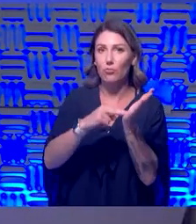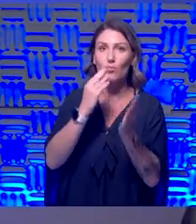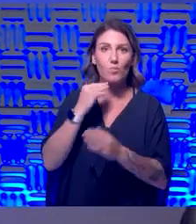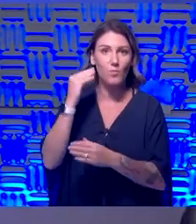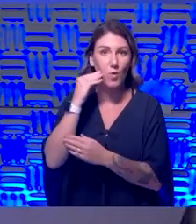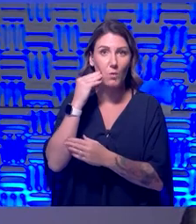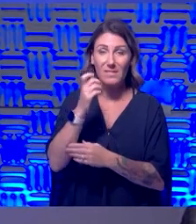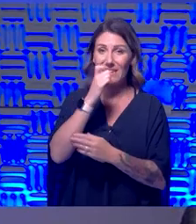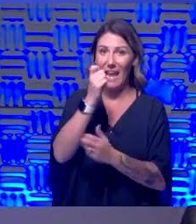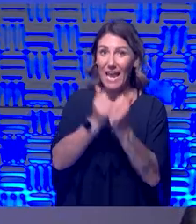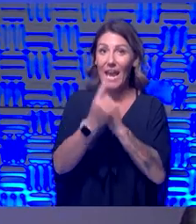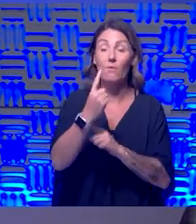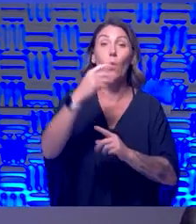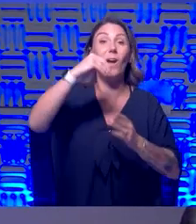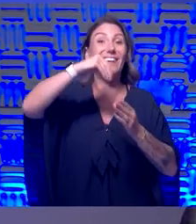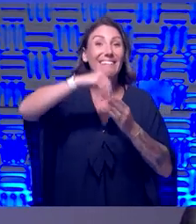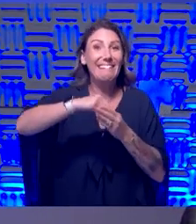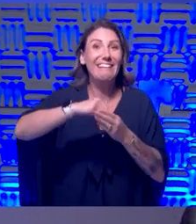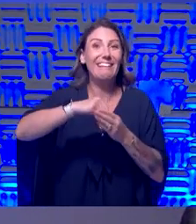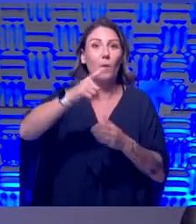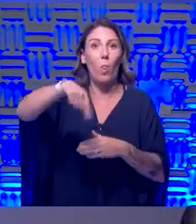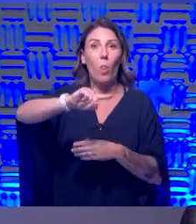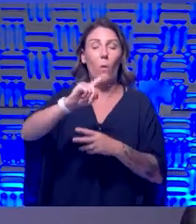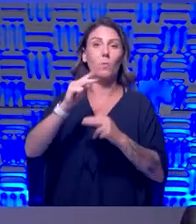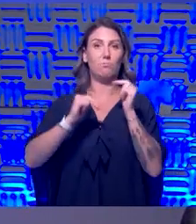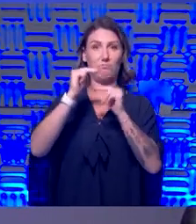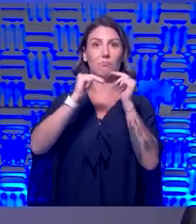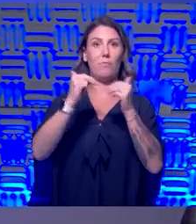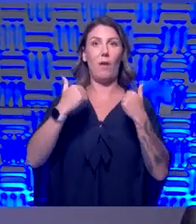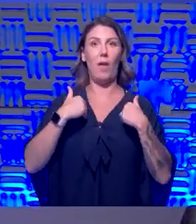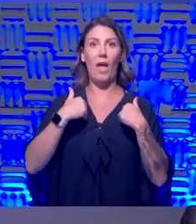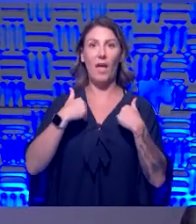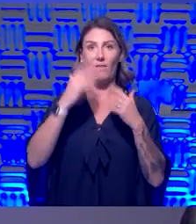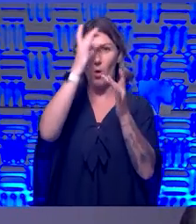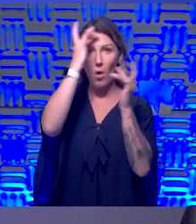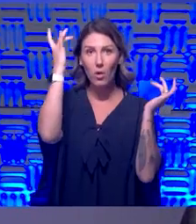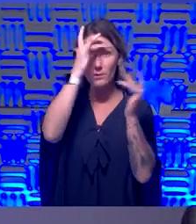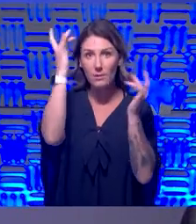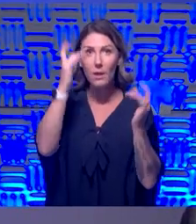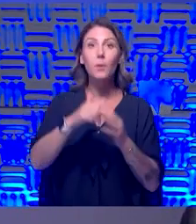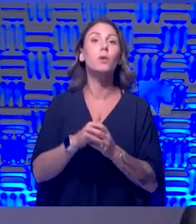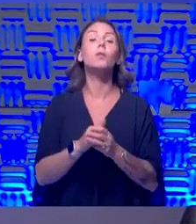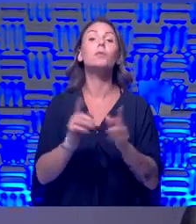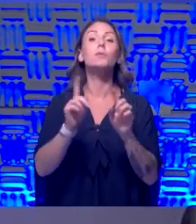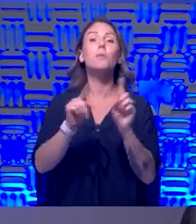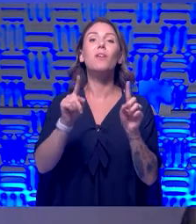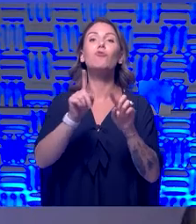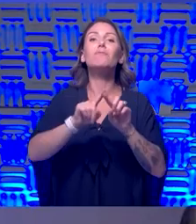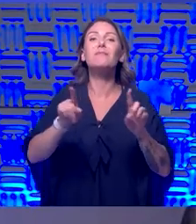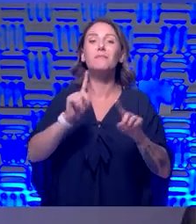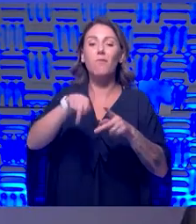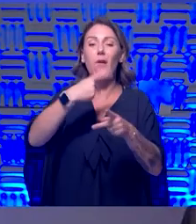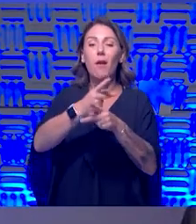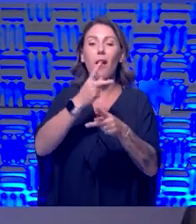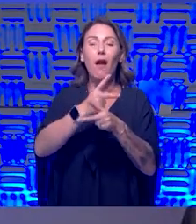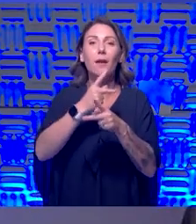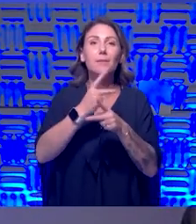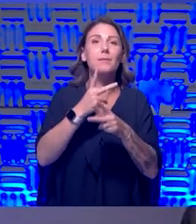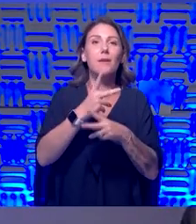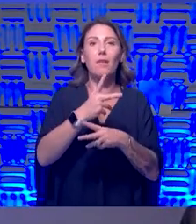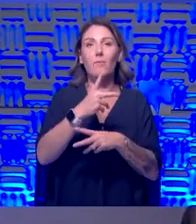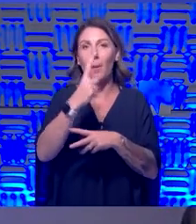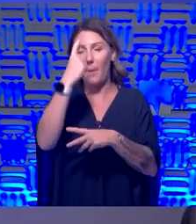facilities has Alzheimer's disease. So, you know, and also there are different types of intelligence and memory and crystallized memory. The